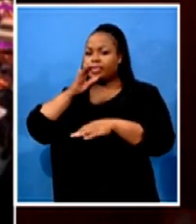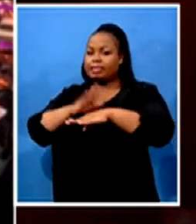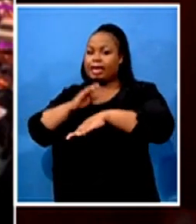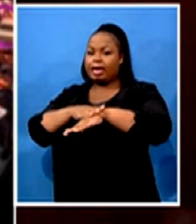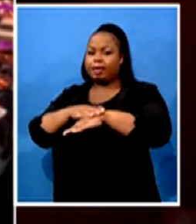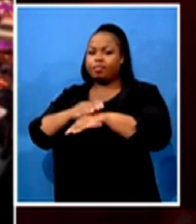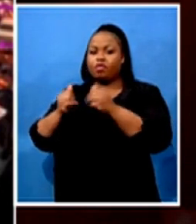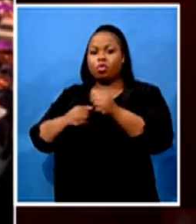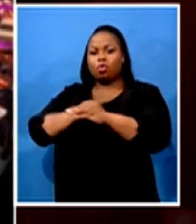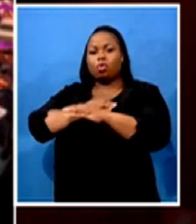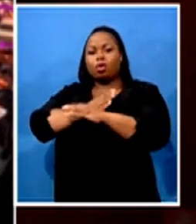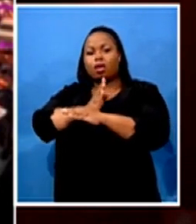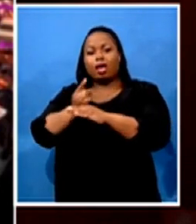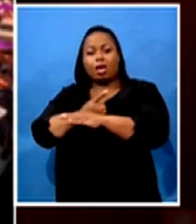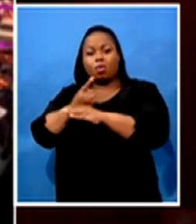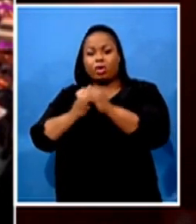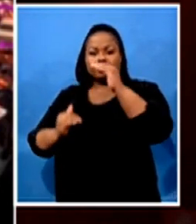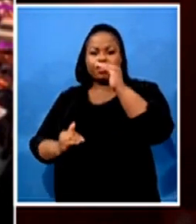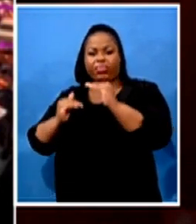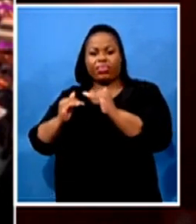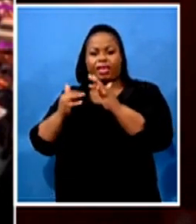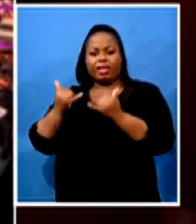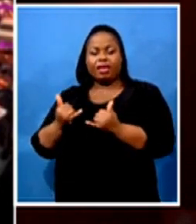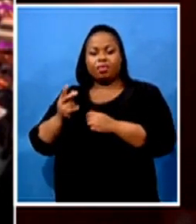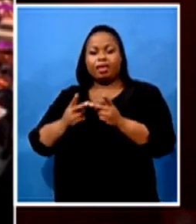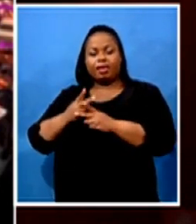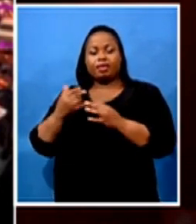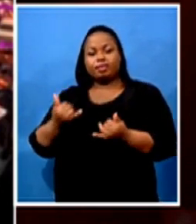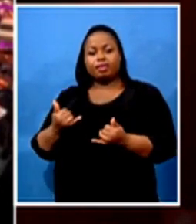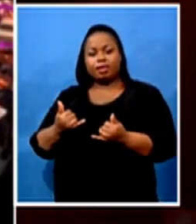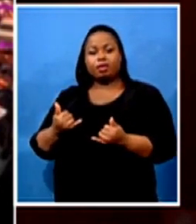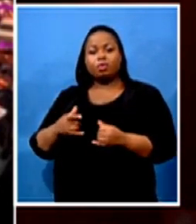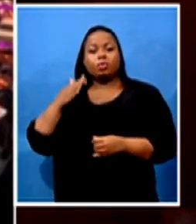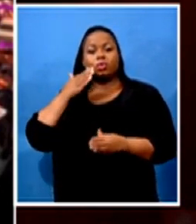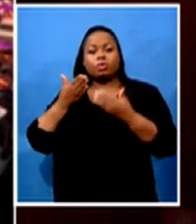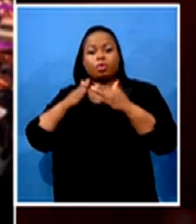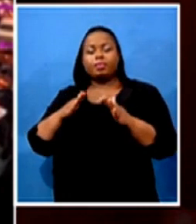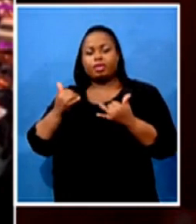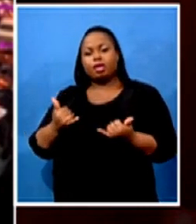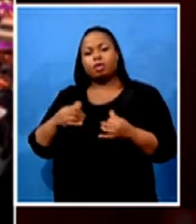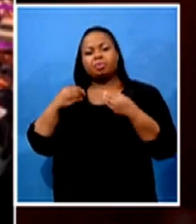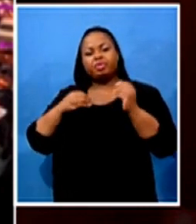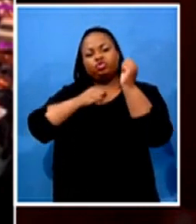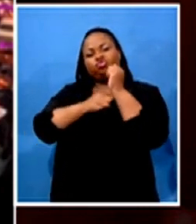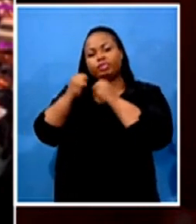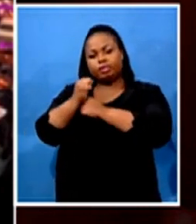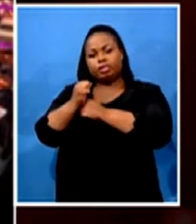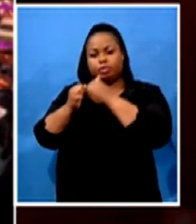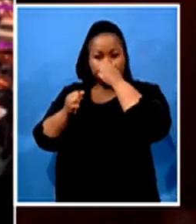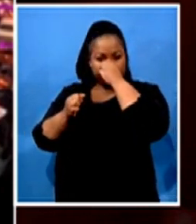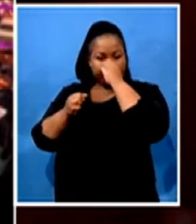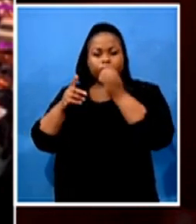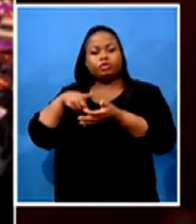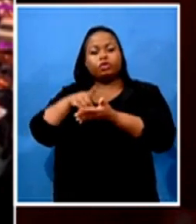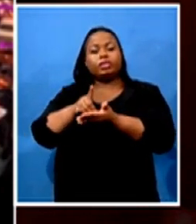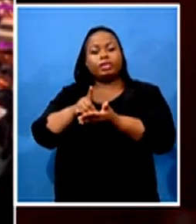Furthermore, to that, on every level of reopening, we've adjusted the business structure to one being only delivery, which is a small part of our business. Secondly, it's been